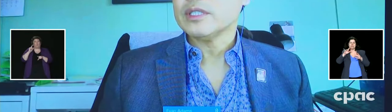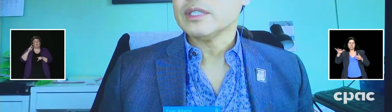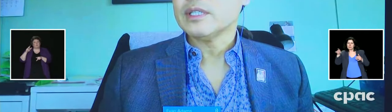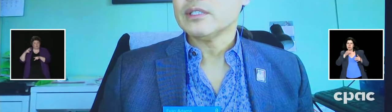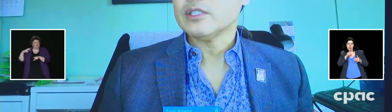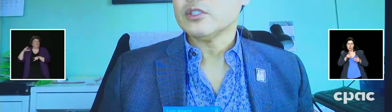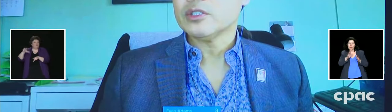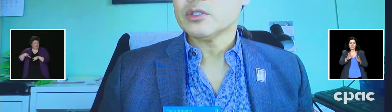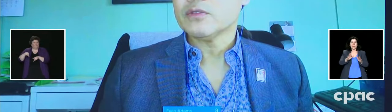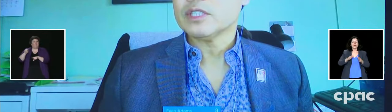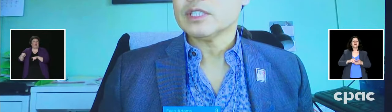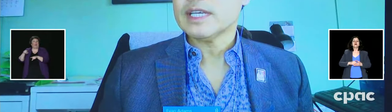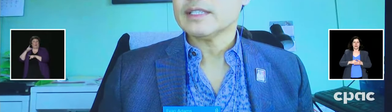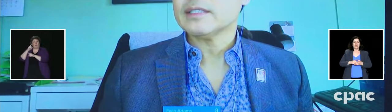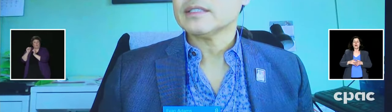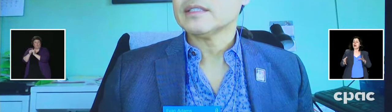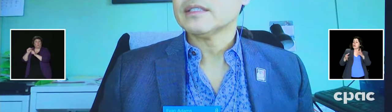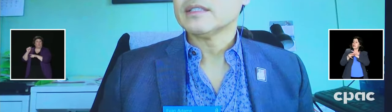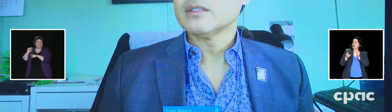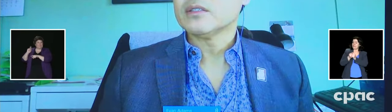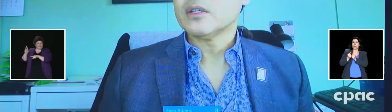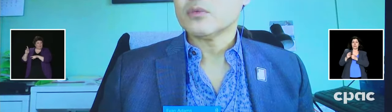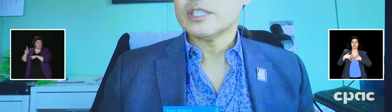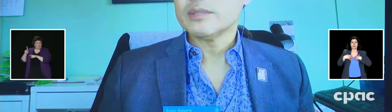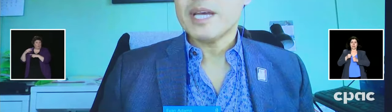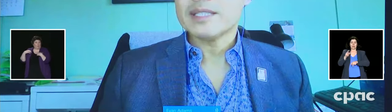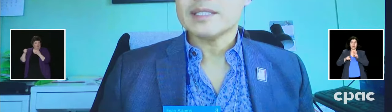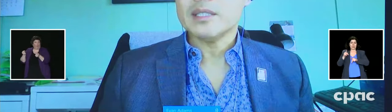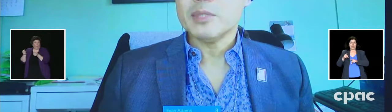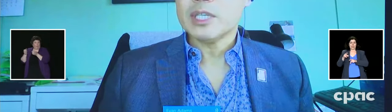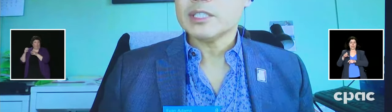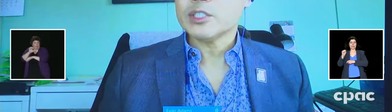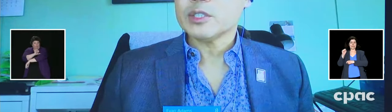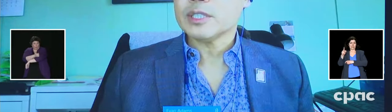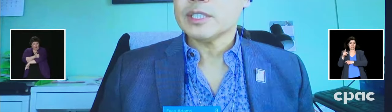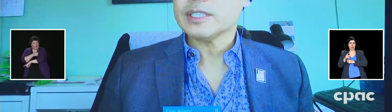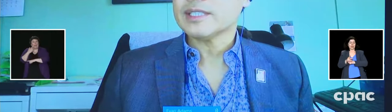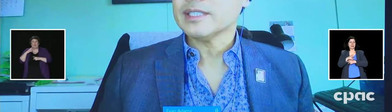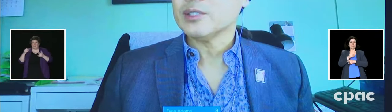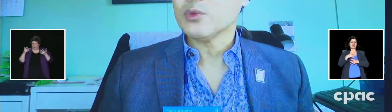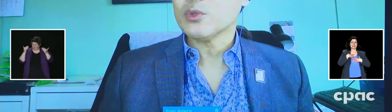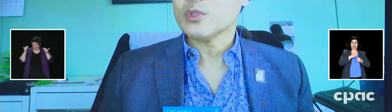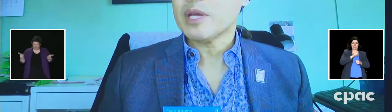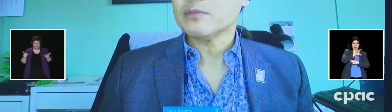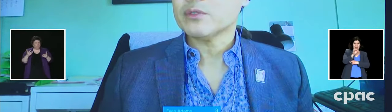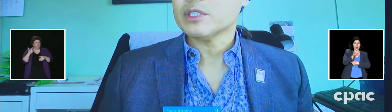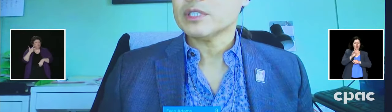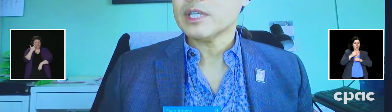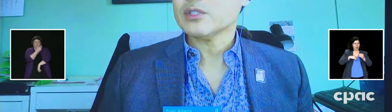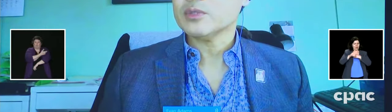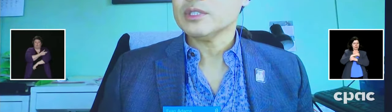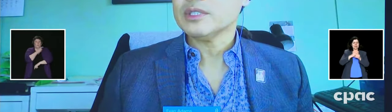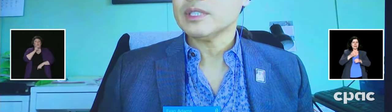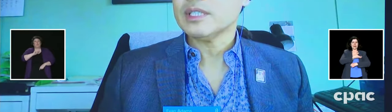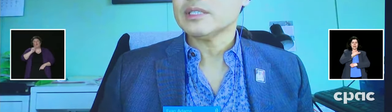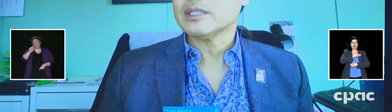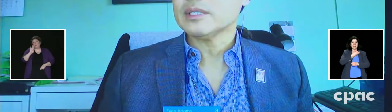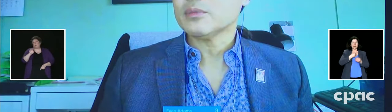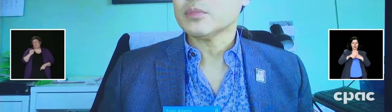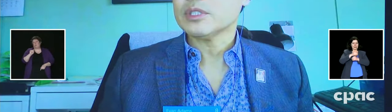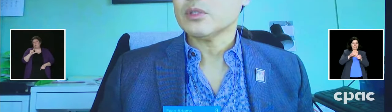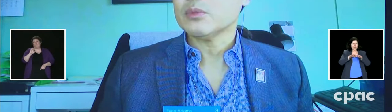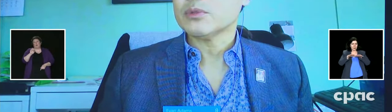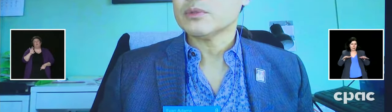Health Authority and Indigenous Services Canada are running mass immunization clinics in North Battleford, Saskatchewan